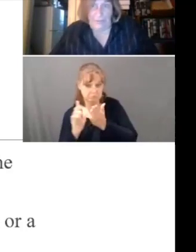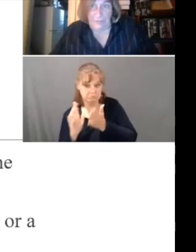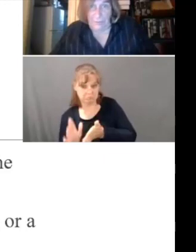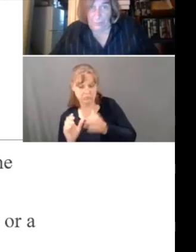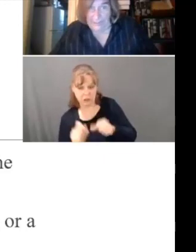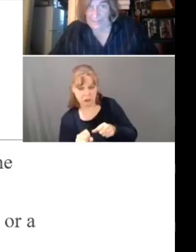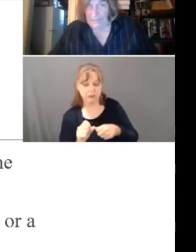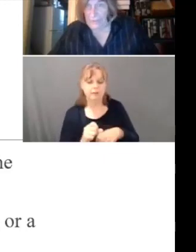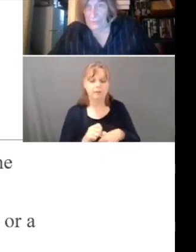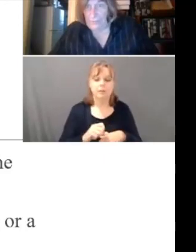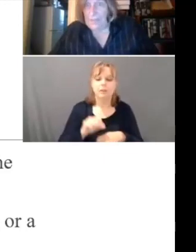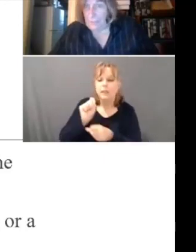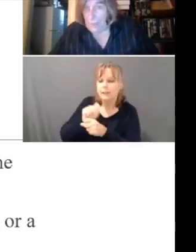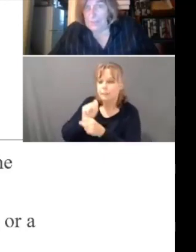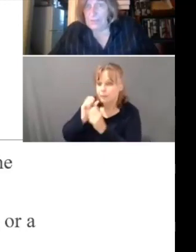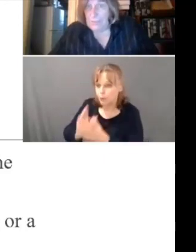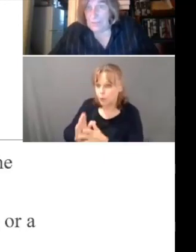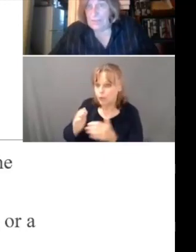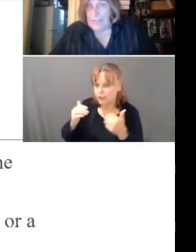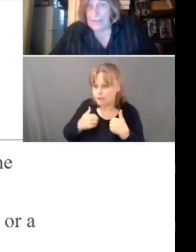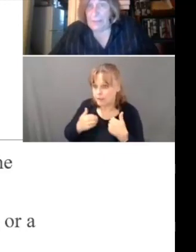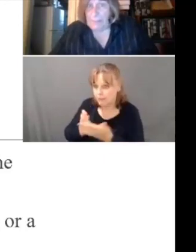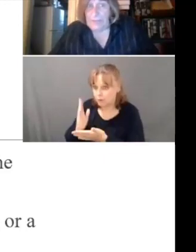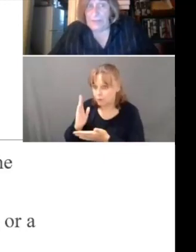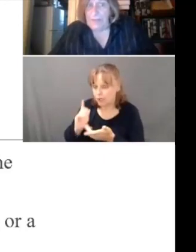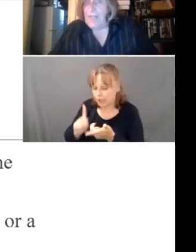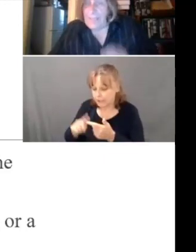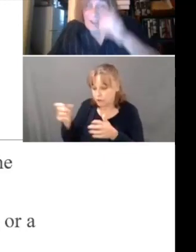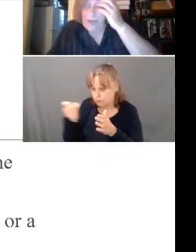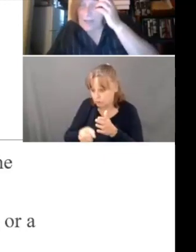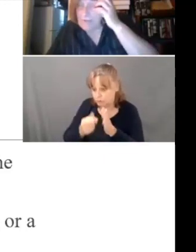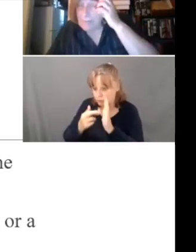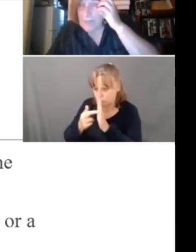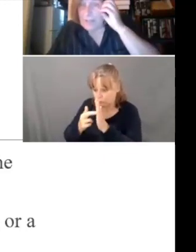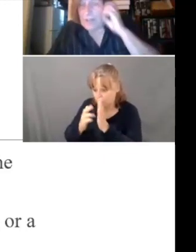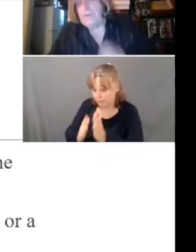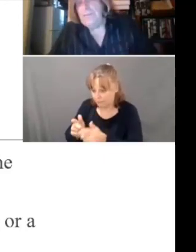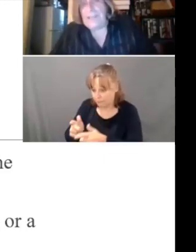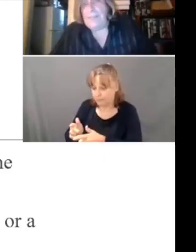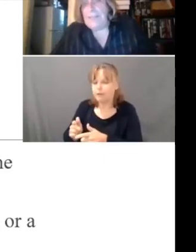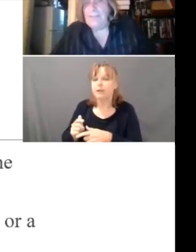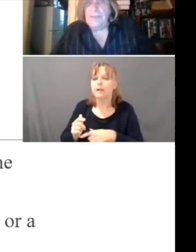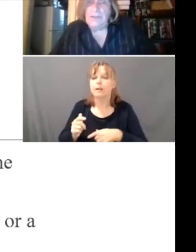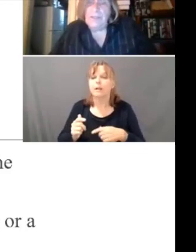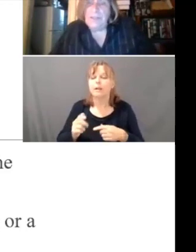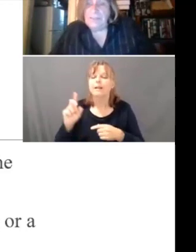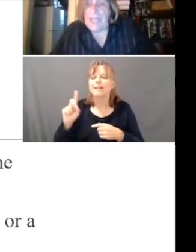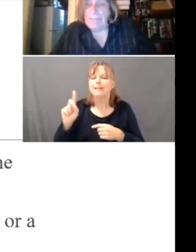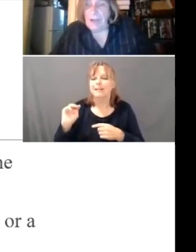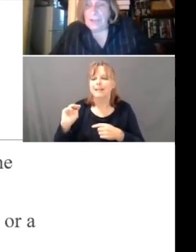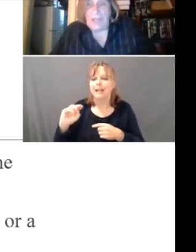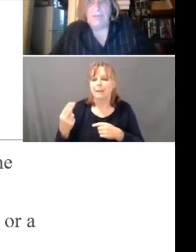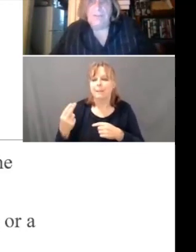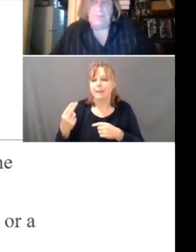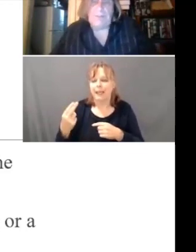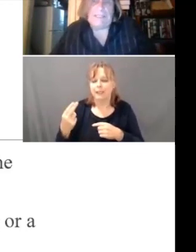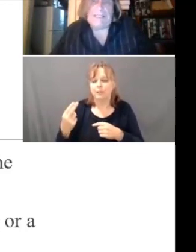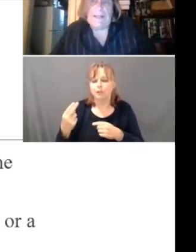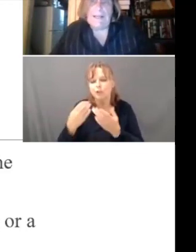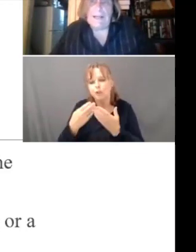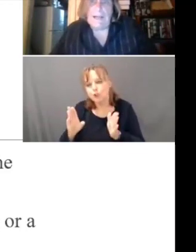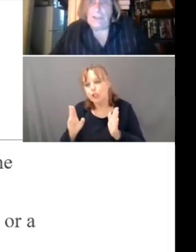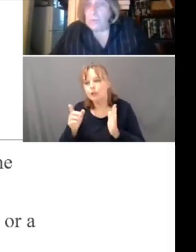have a right to, or being interviewed, have a right to a designated representative. They are governed by, you know, in DMH, the staff are generally